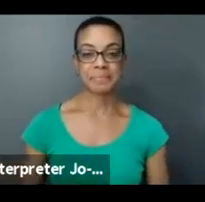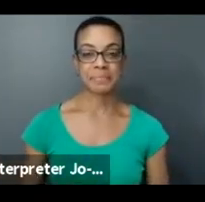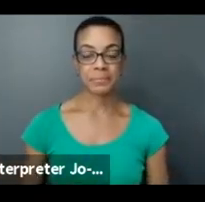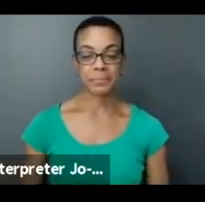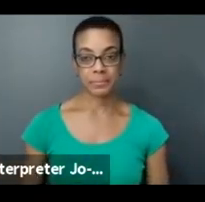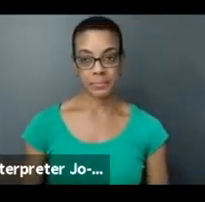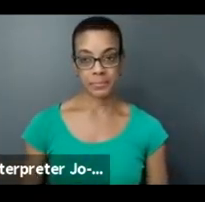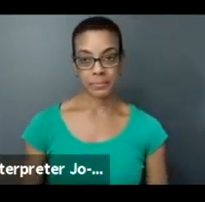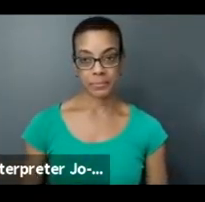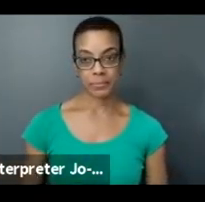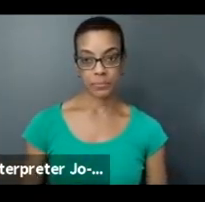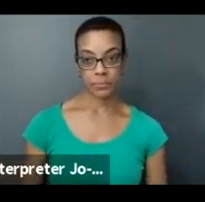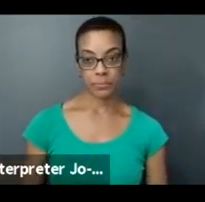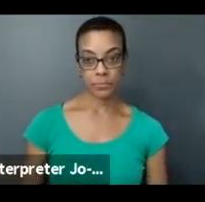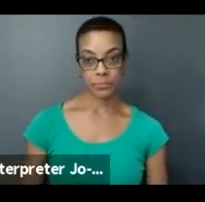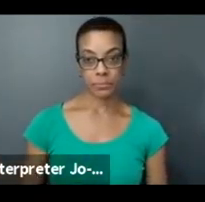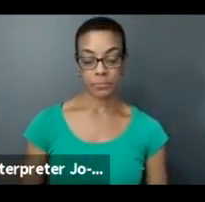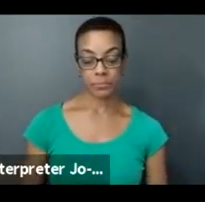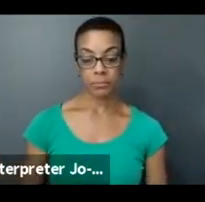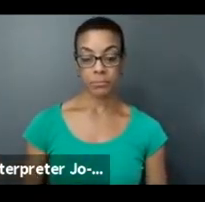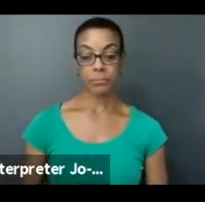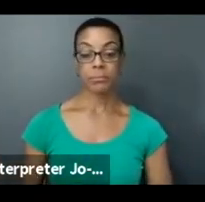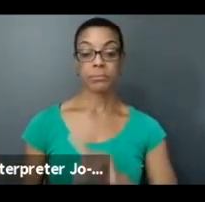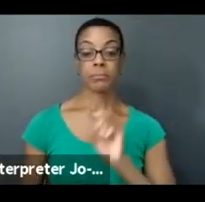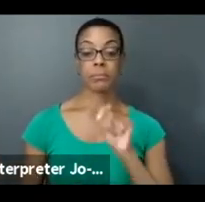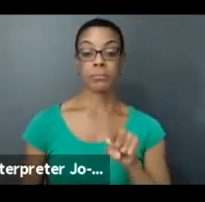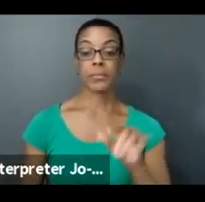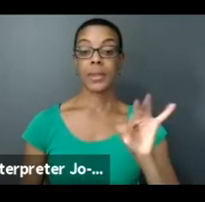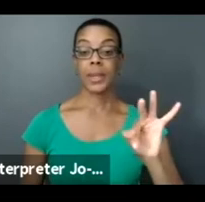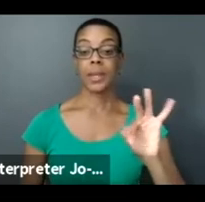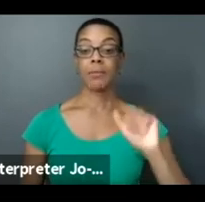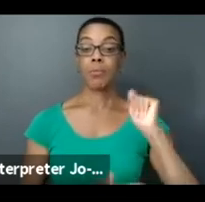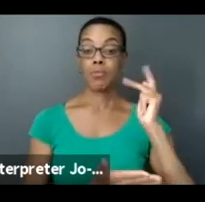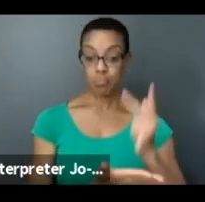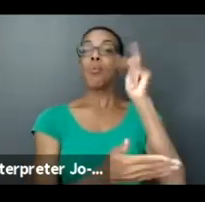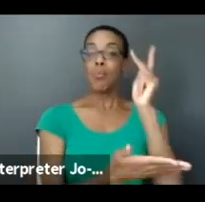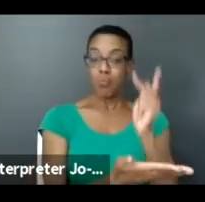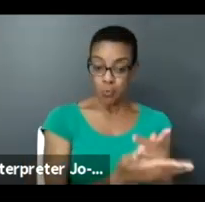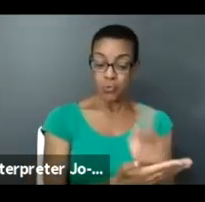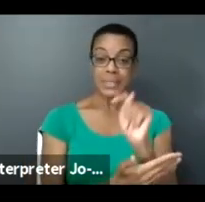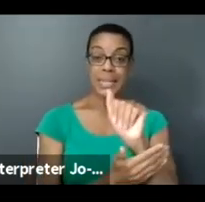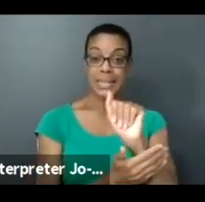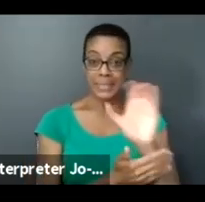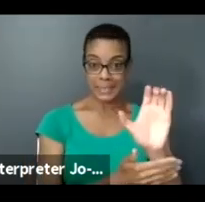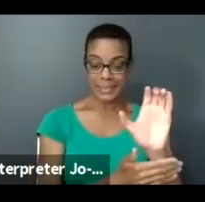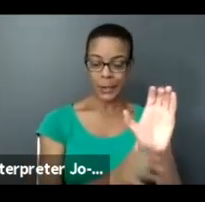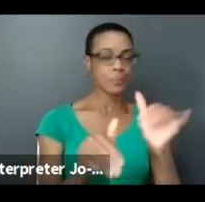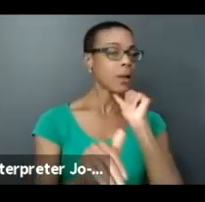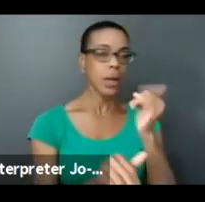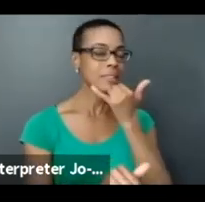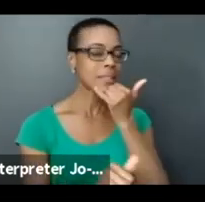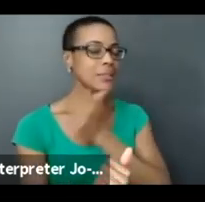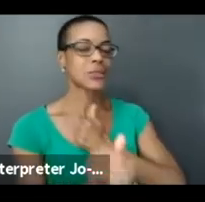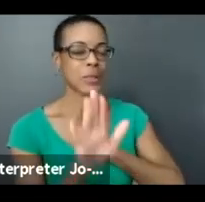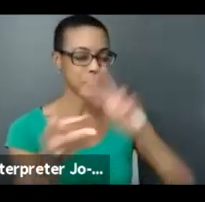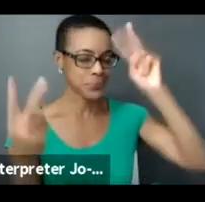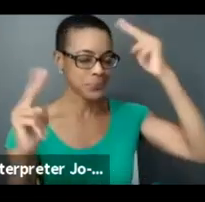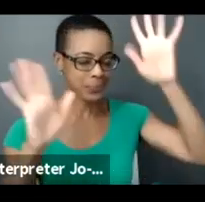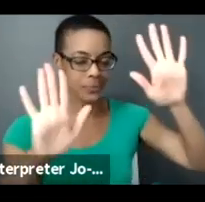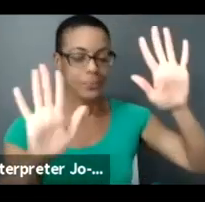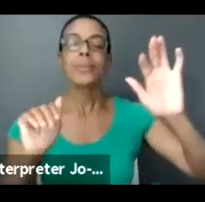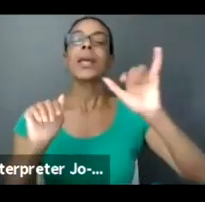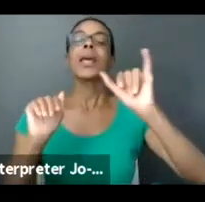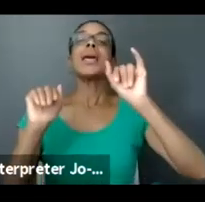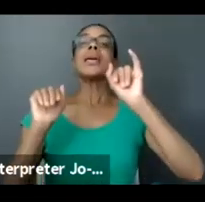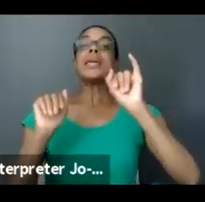considering. If we receive approval for TAC funding in 2020. Oh, that wasn't a typo, I just misunderstood. Yeah, so if you